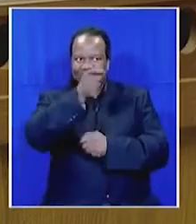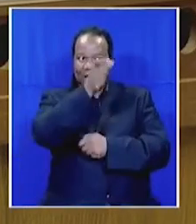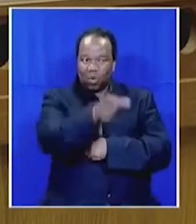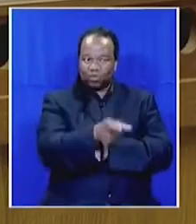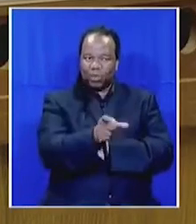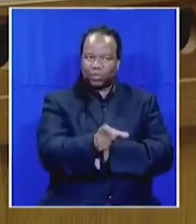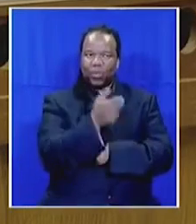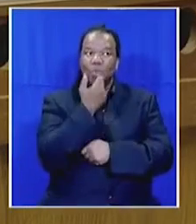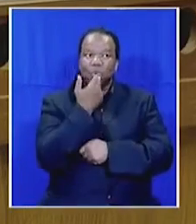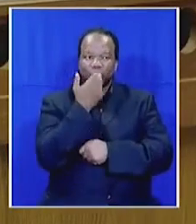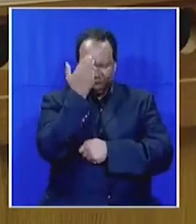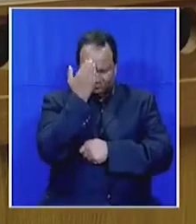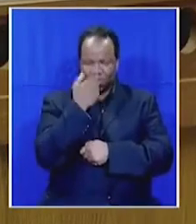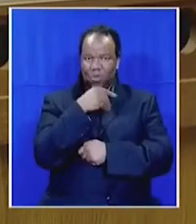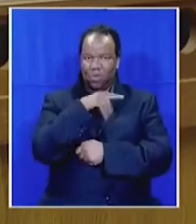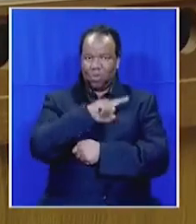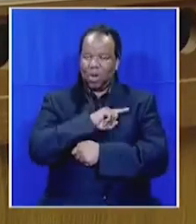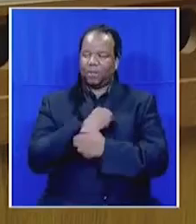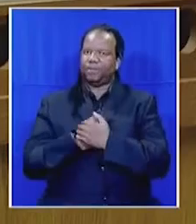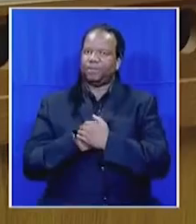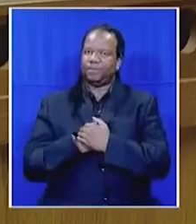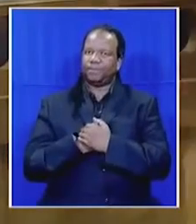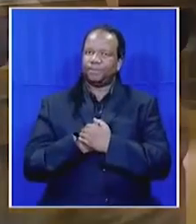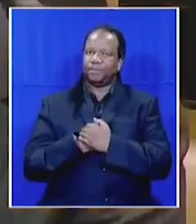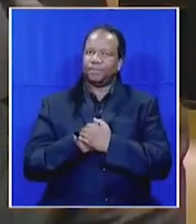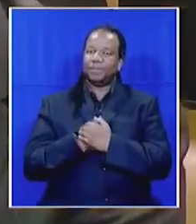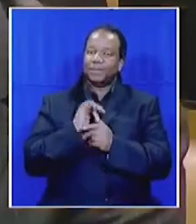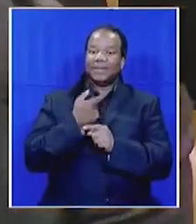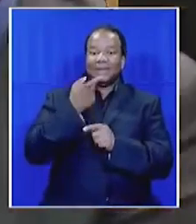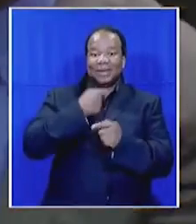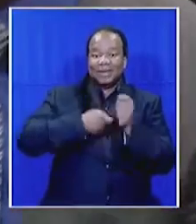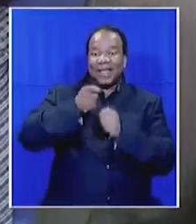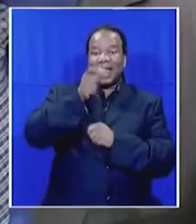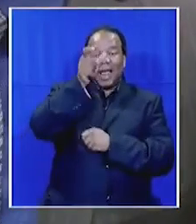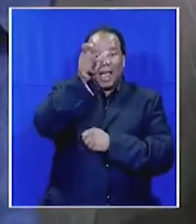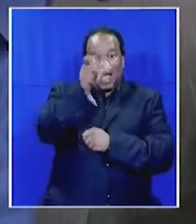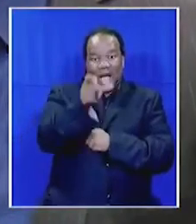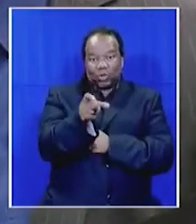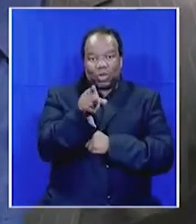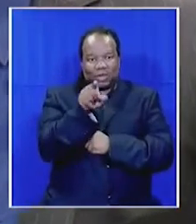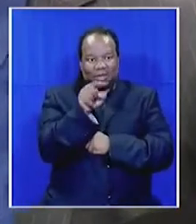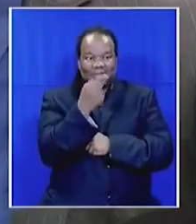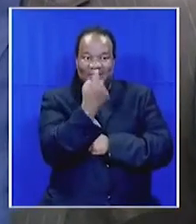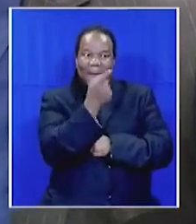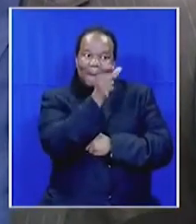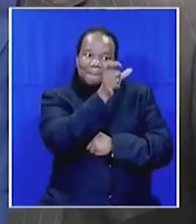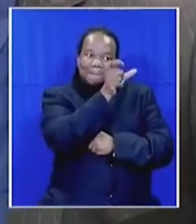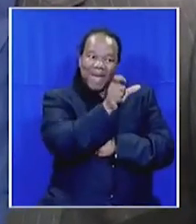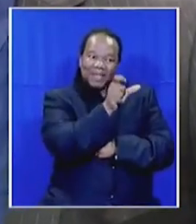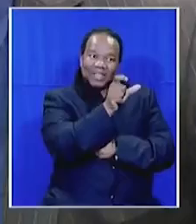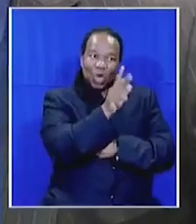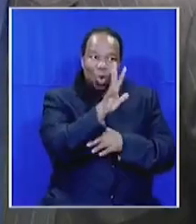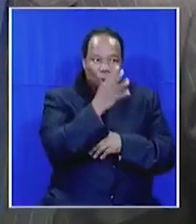Because, in fact, a sellout is a person who puts his interests before the struggle of his people,